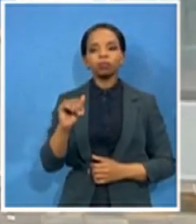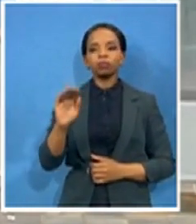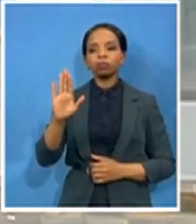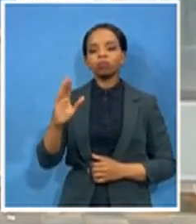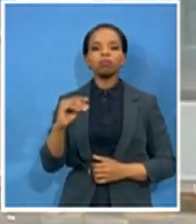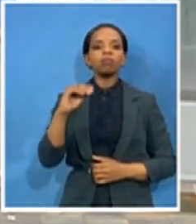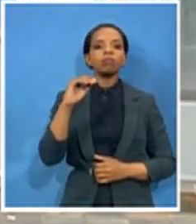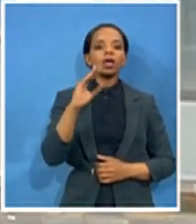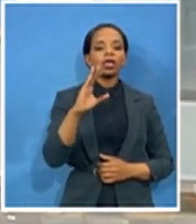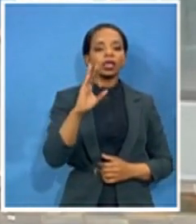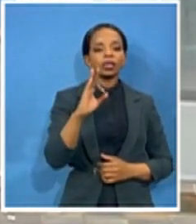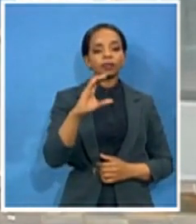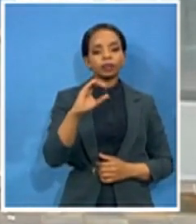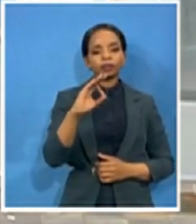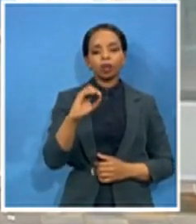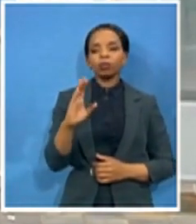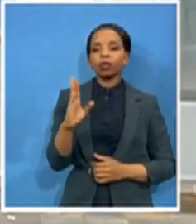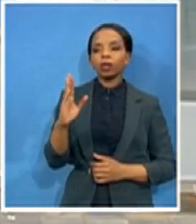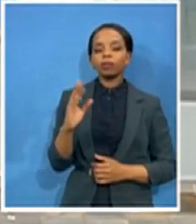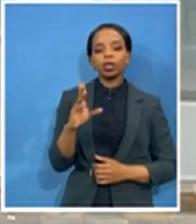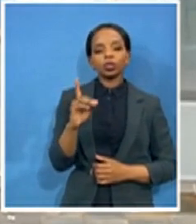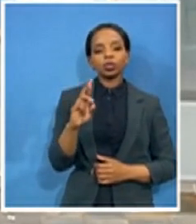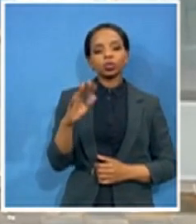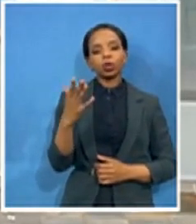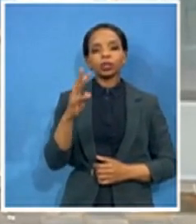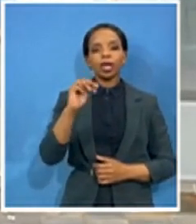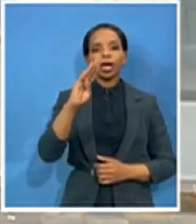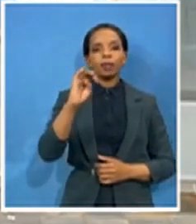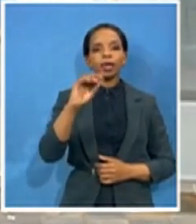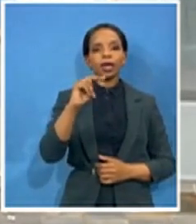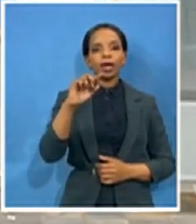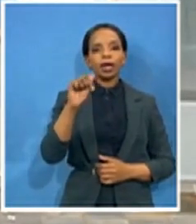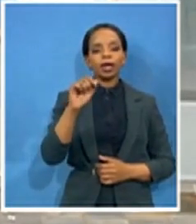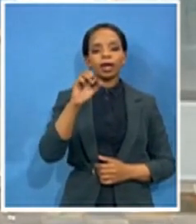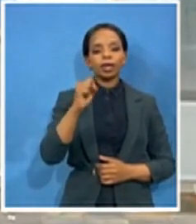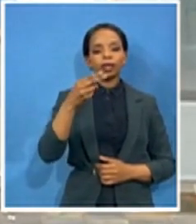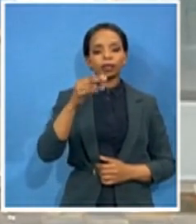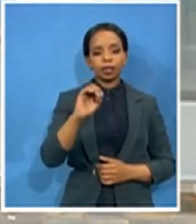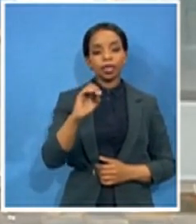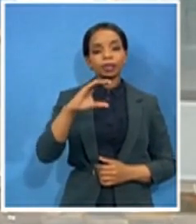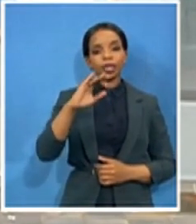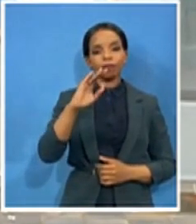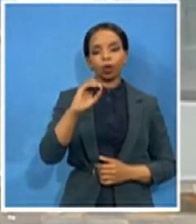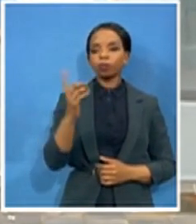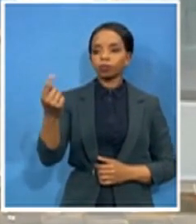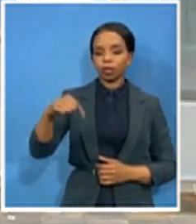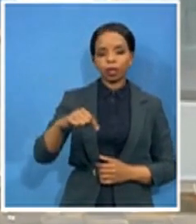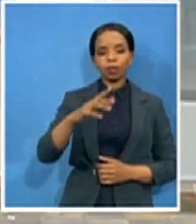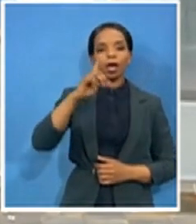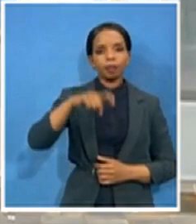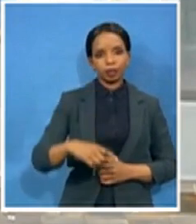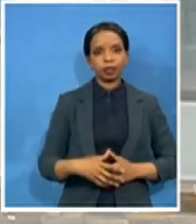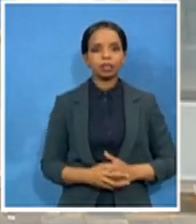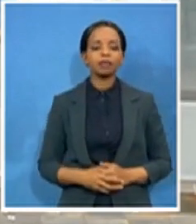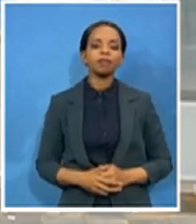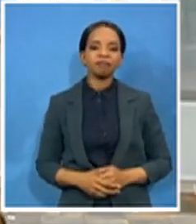me, Dr. Tobile Mbengase and the CFO of the department to take them into confidence into the transaction,